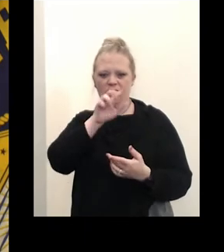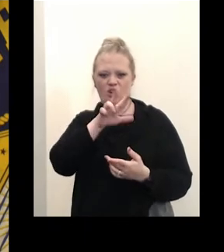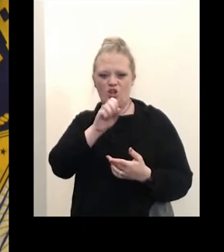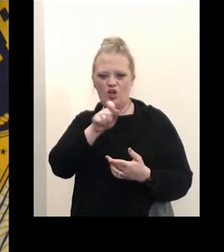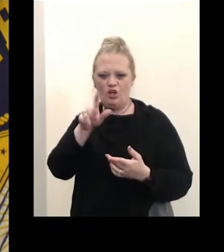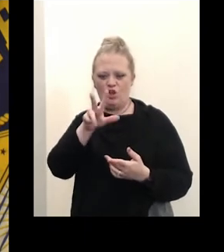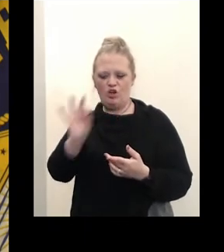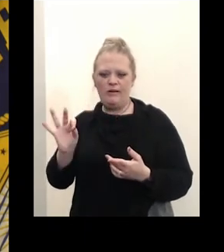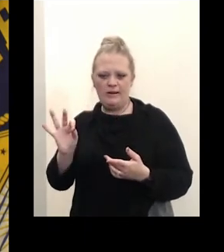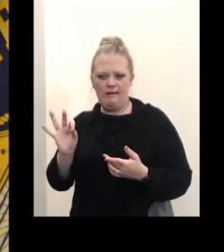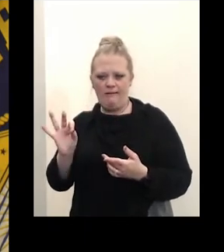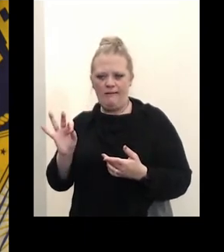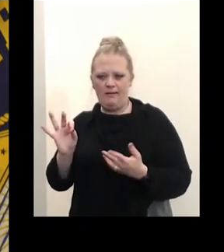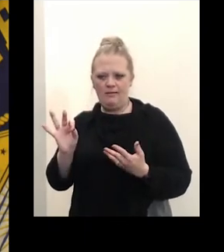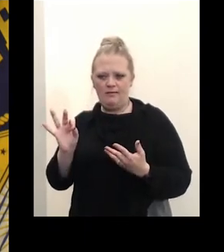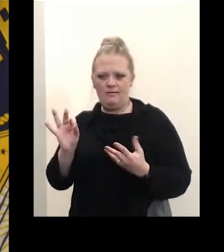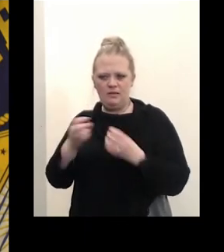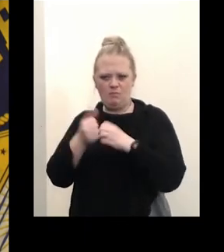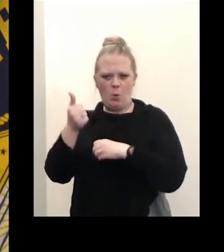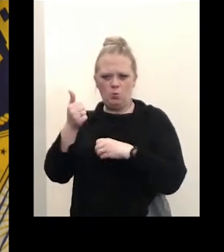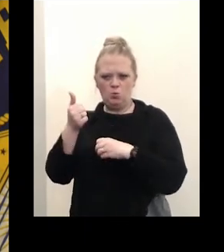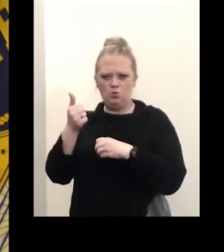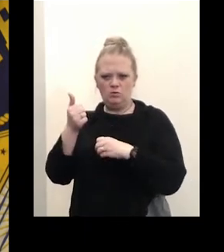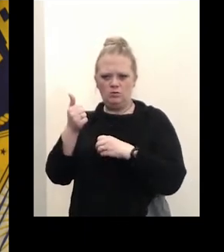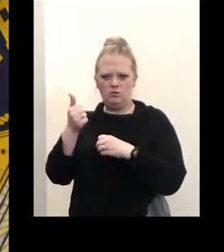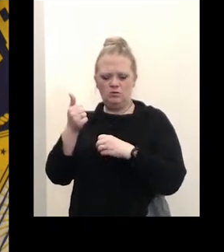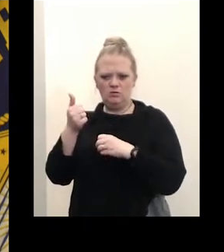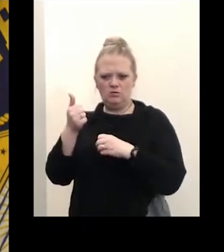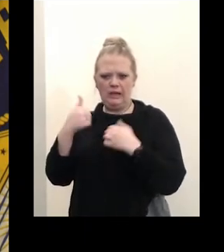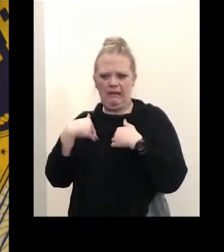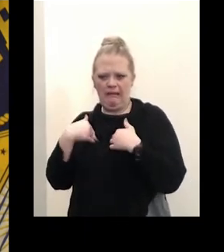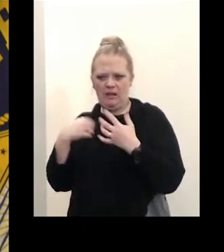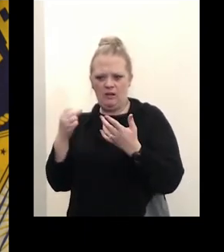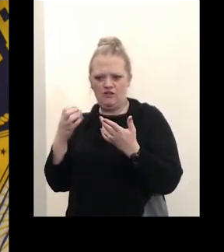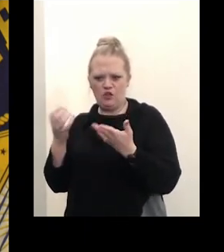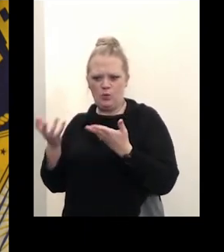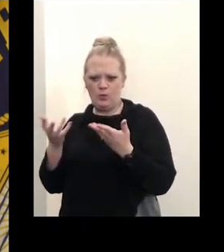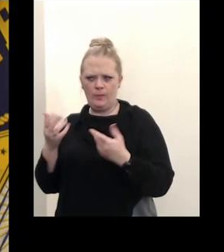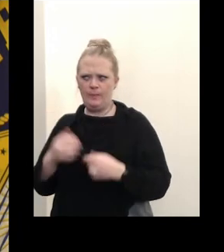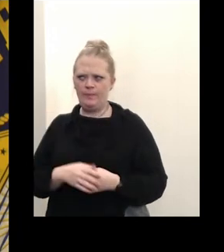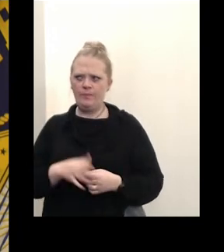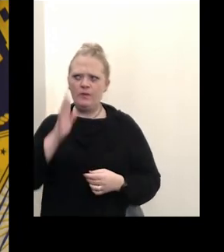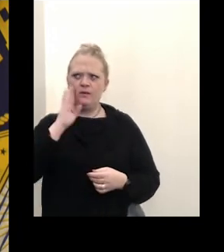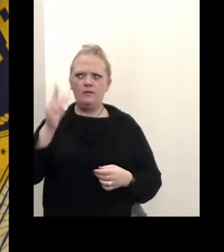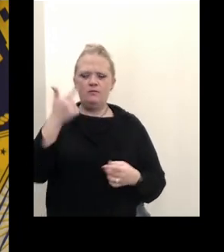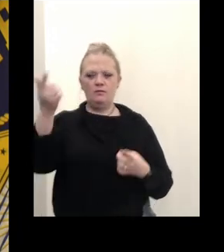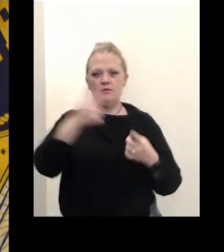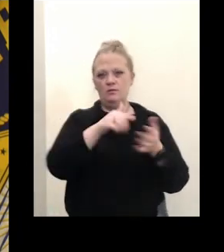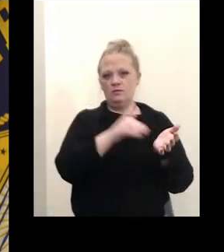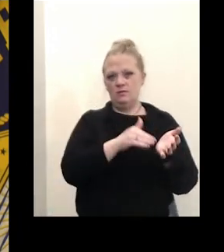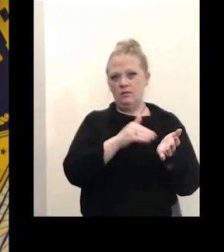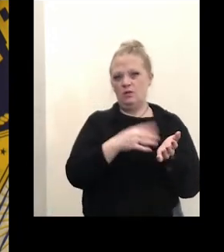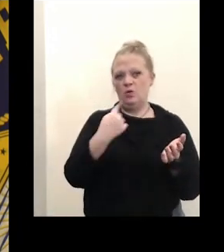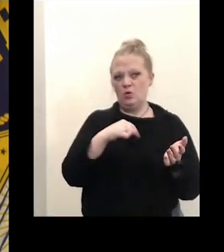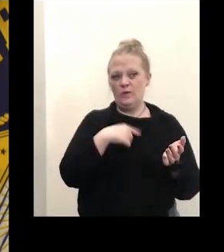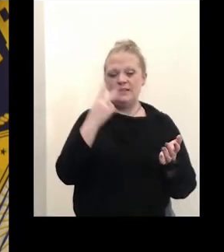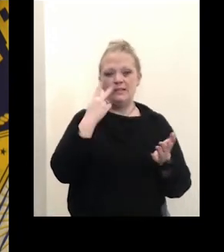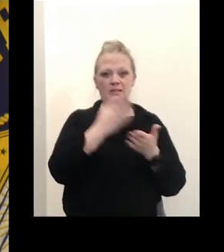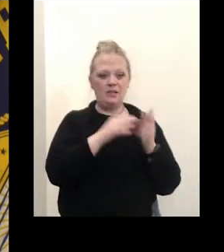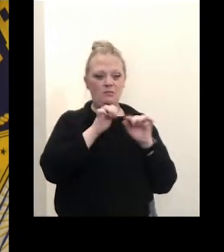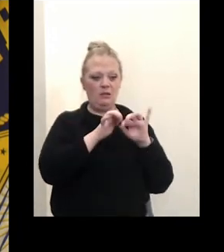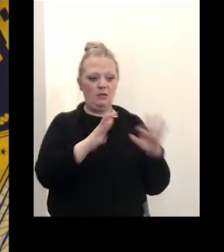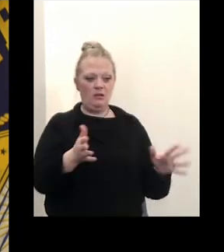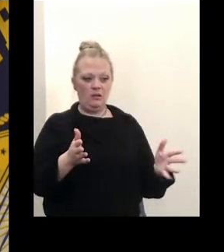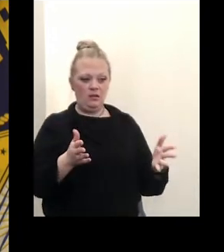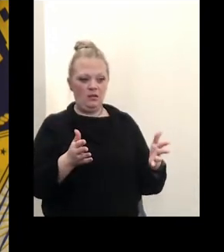where the cases are higher than the other age group uh i'll talk turn it over to dr burstein we are seeing some transmission of course still among